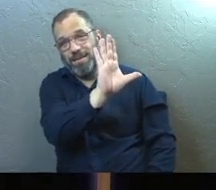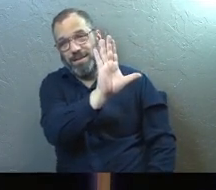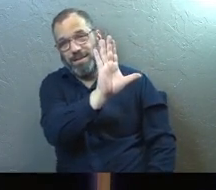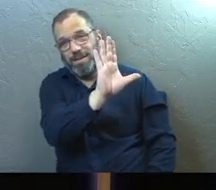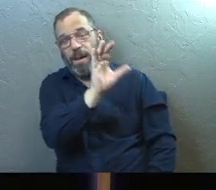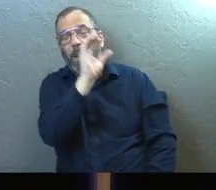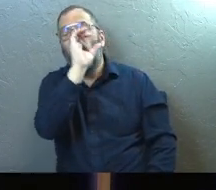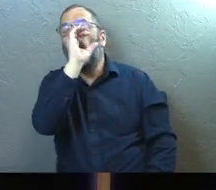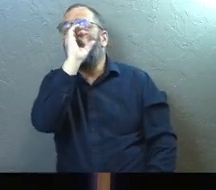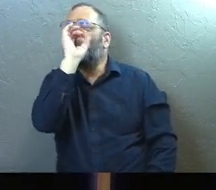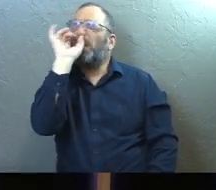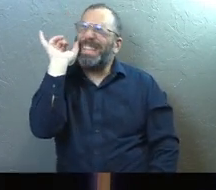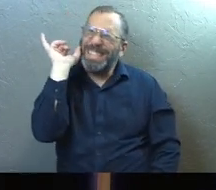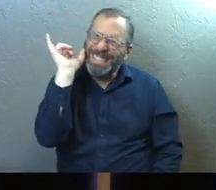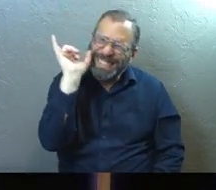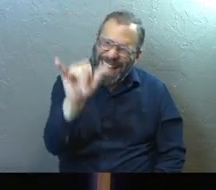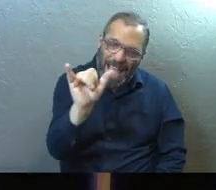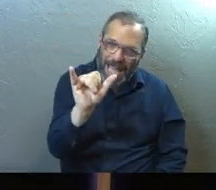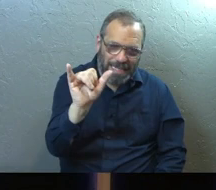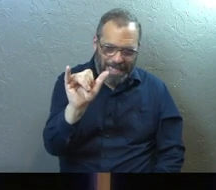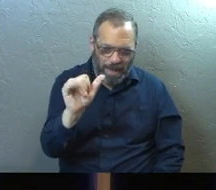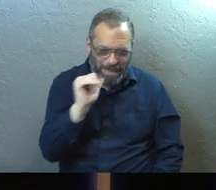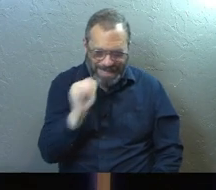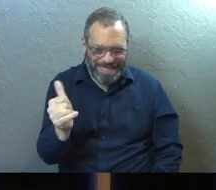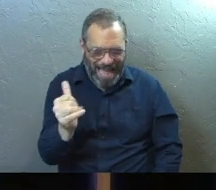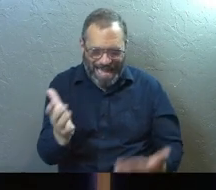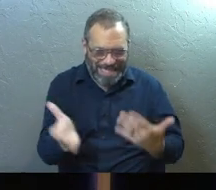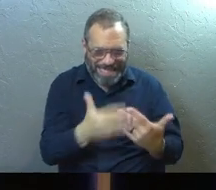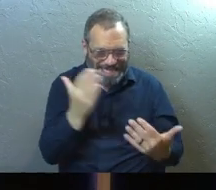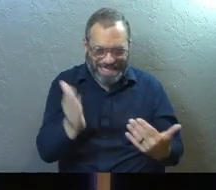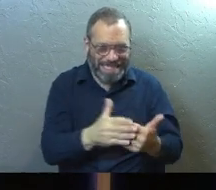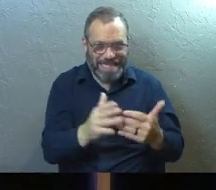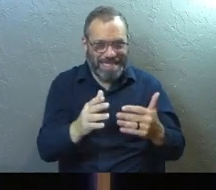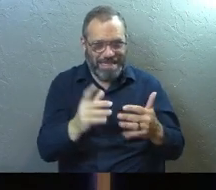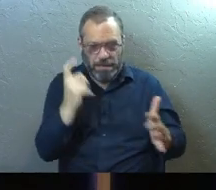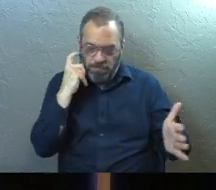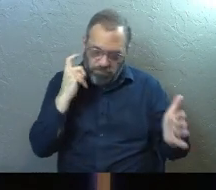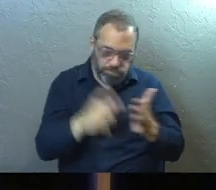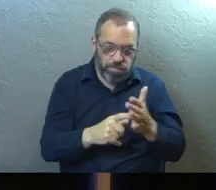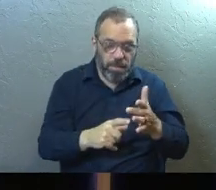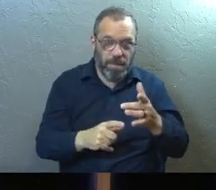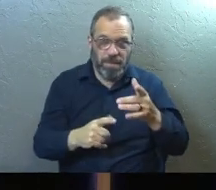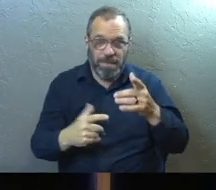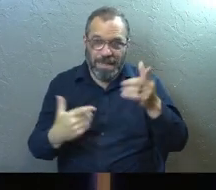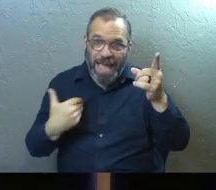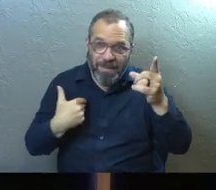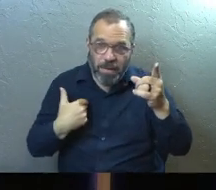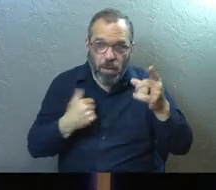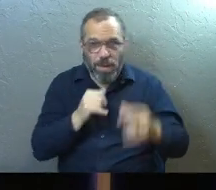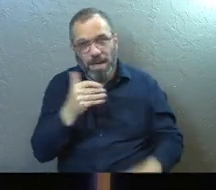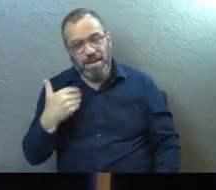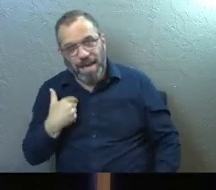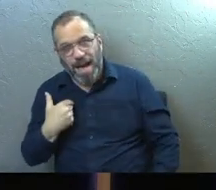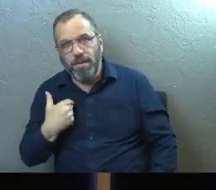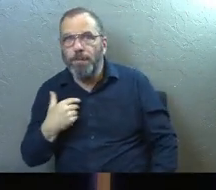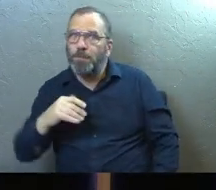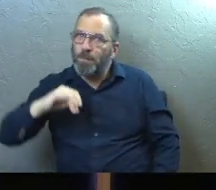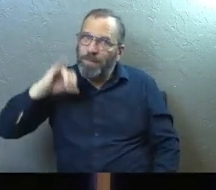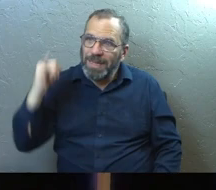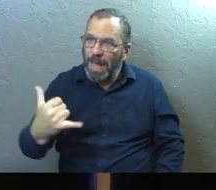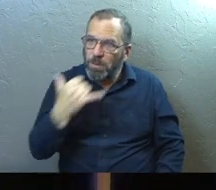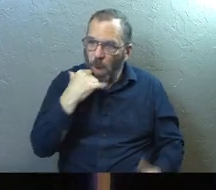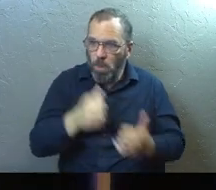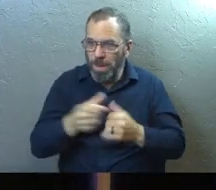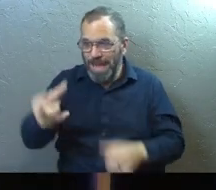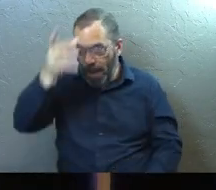And, and, and that, that subtle movement, it's not subtle at all. Does he have it or doesn't he? Cause that's what was wrong